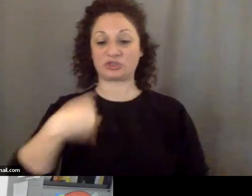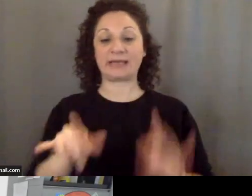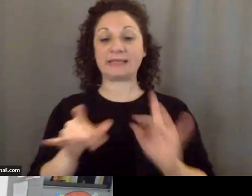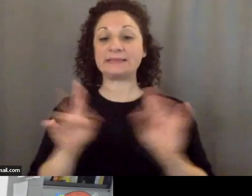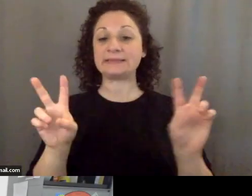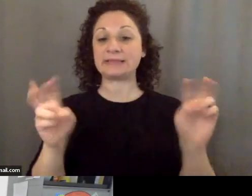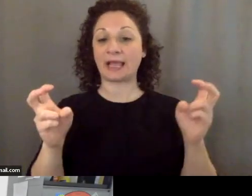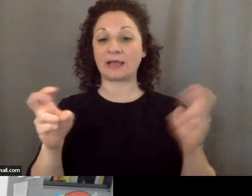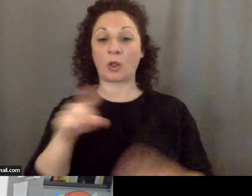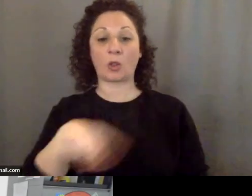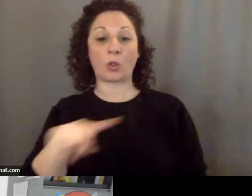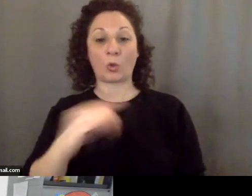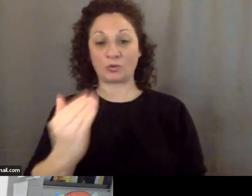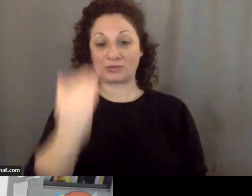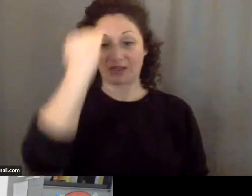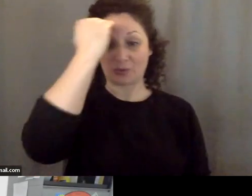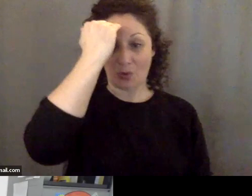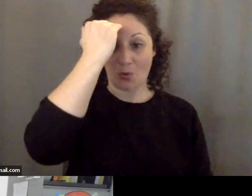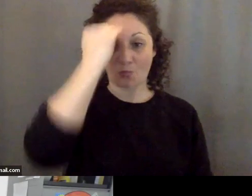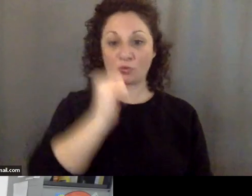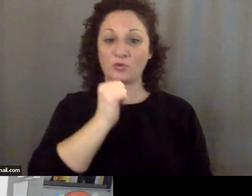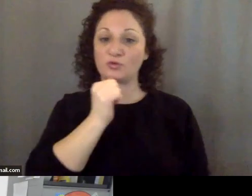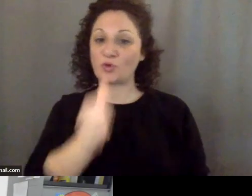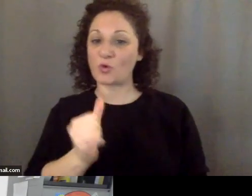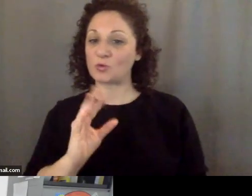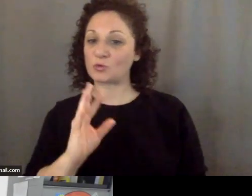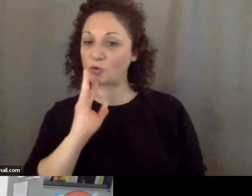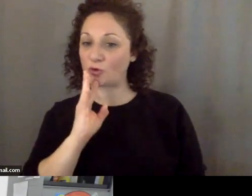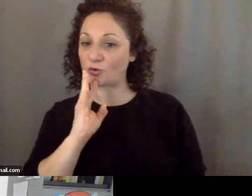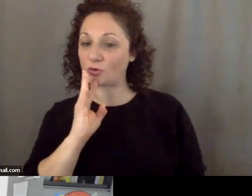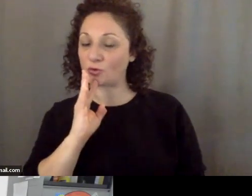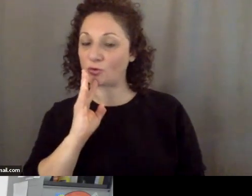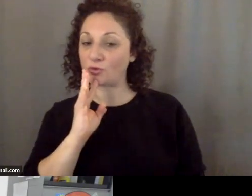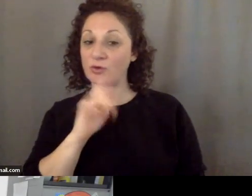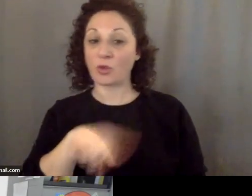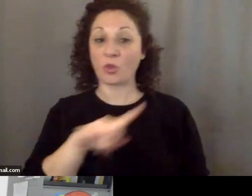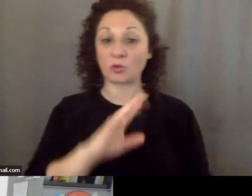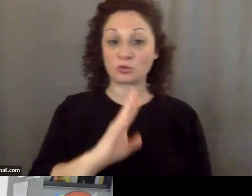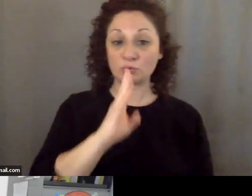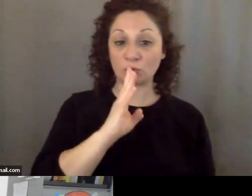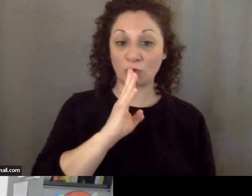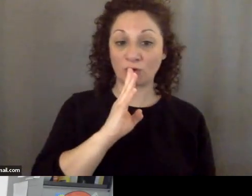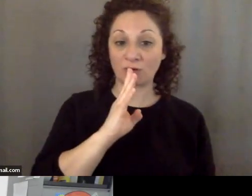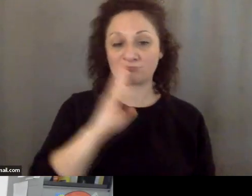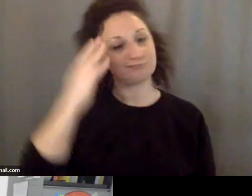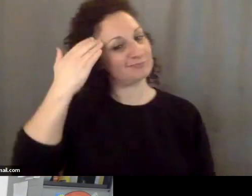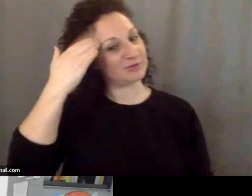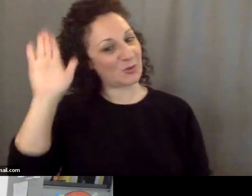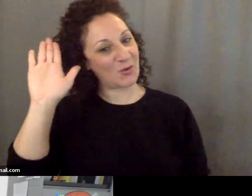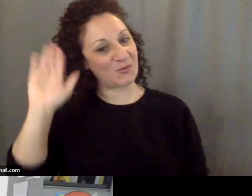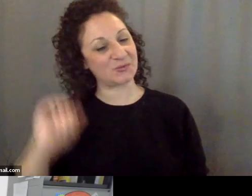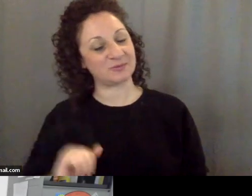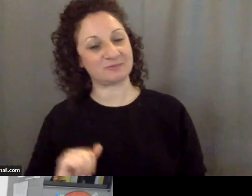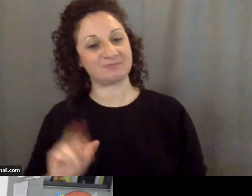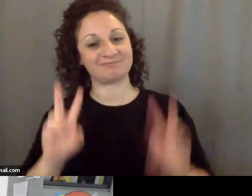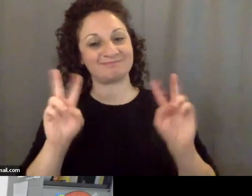those who know, don't talk. Those who talk, don't know. You